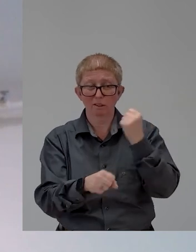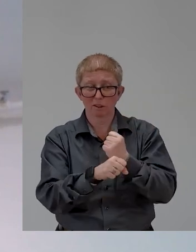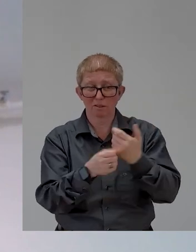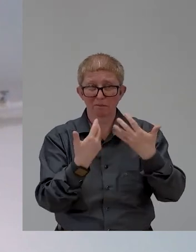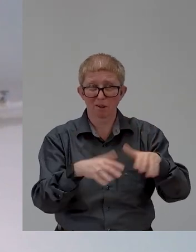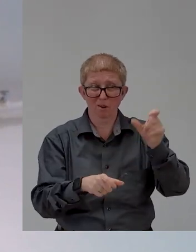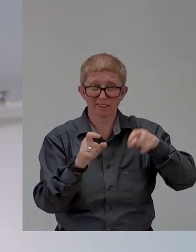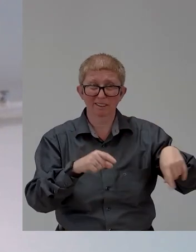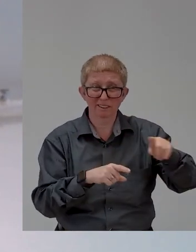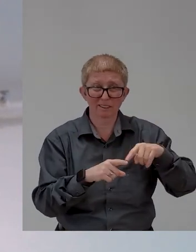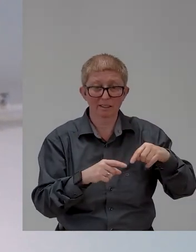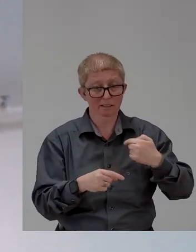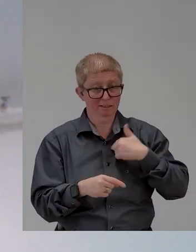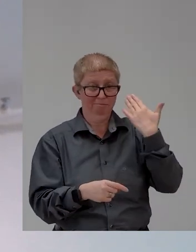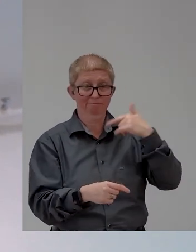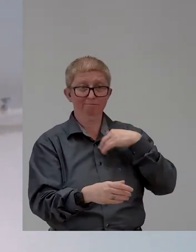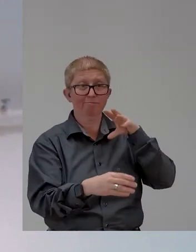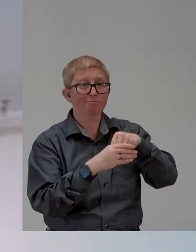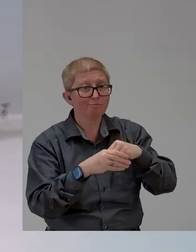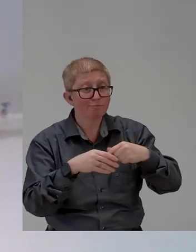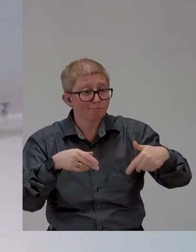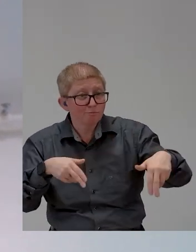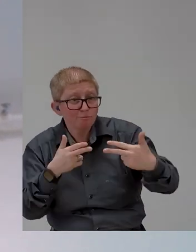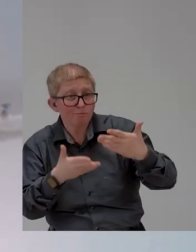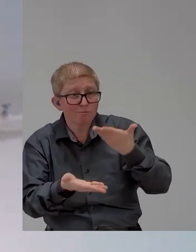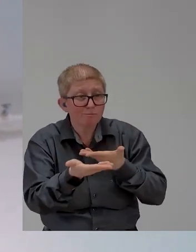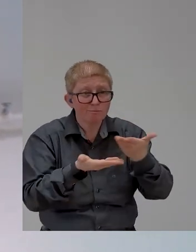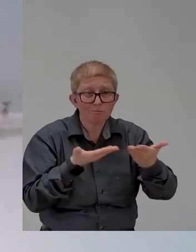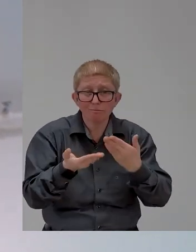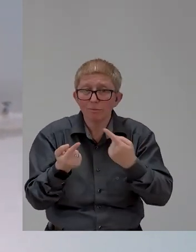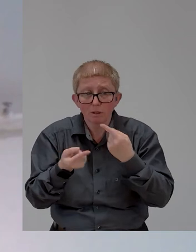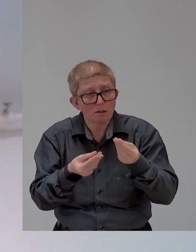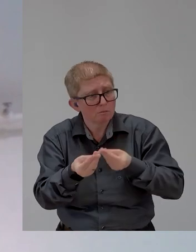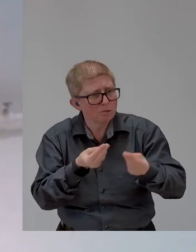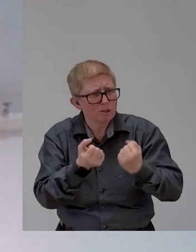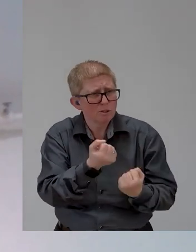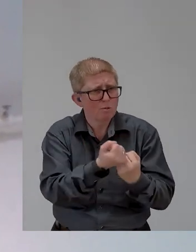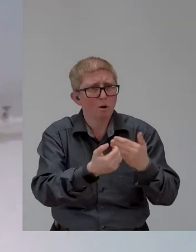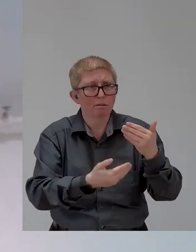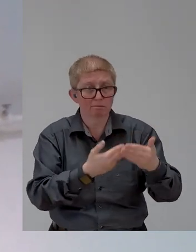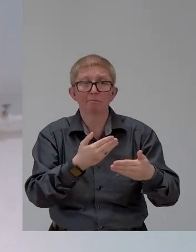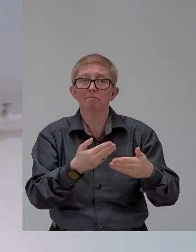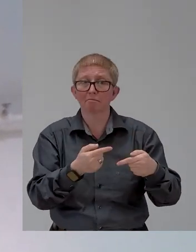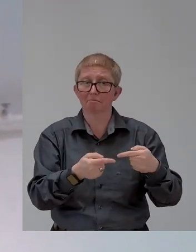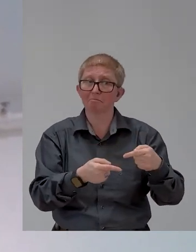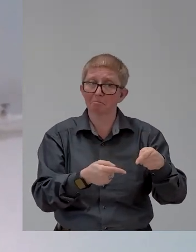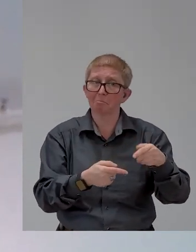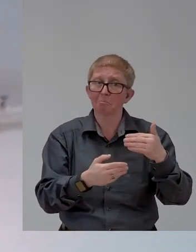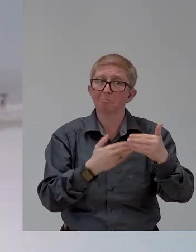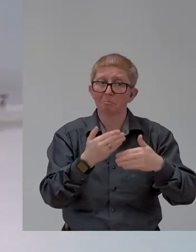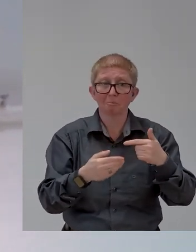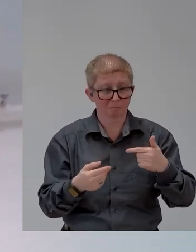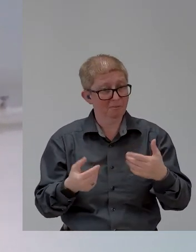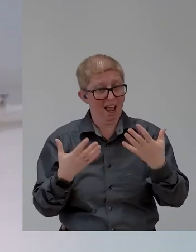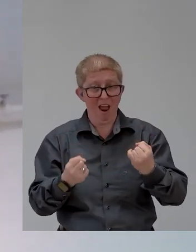video speech. But here are some big unknowns. Here are things we need to think about. So I'd like to throw this out to you and provoke your thinking